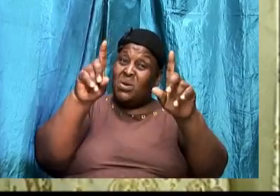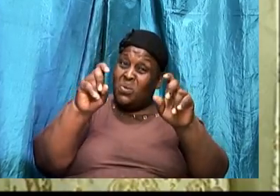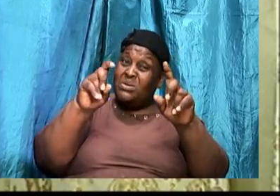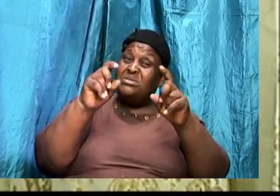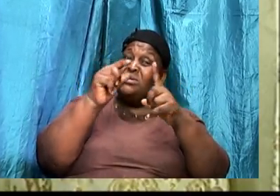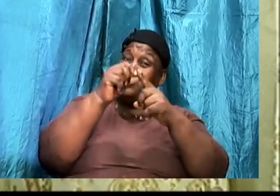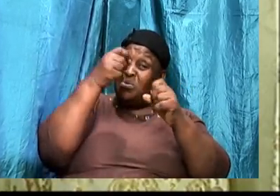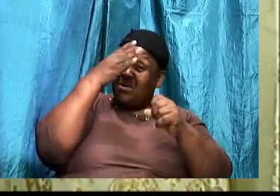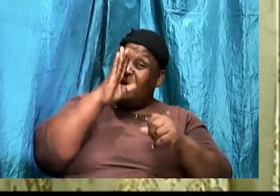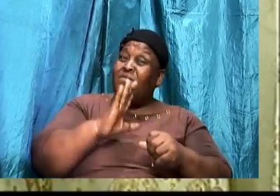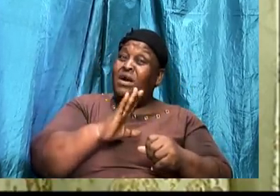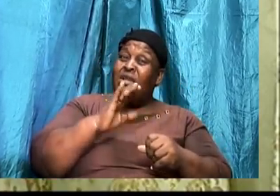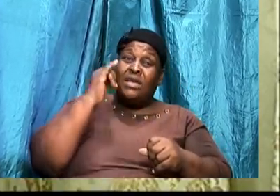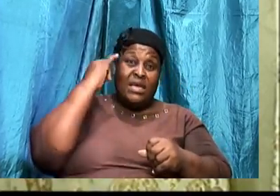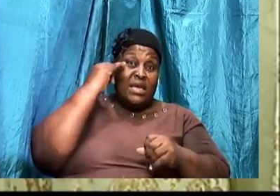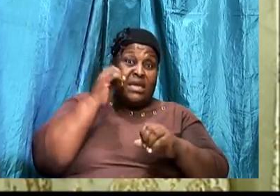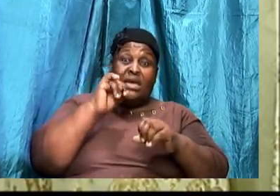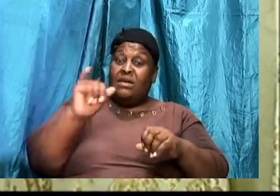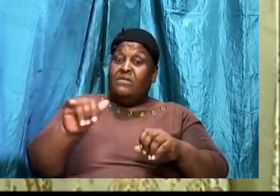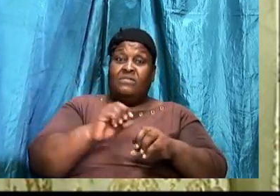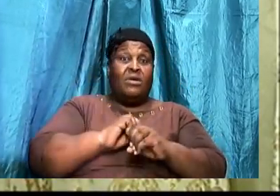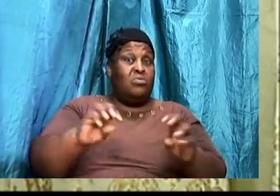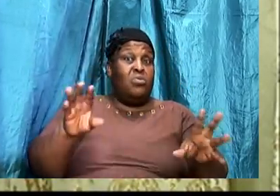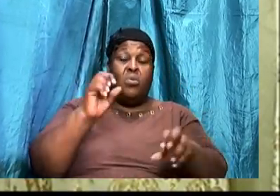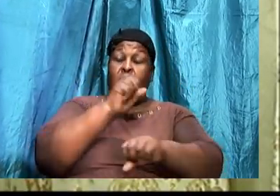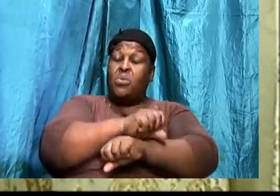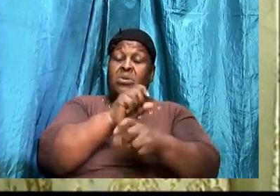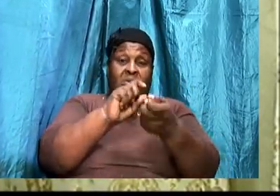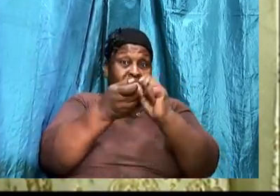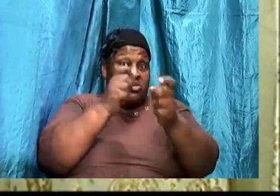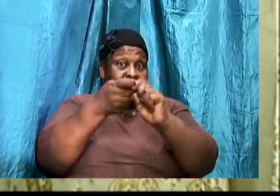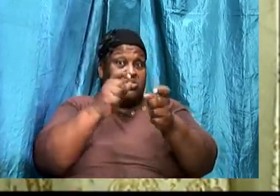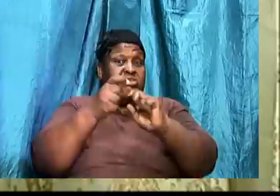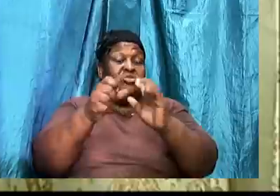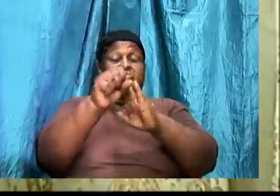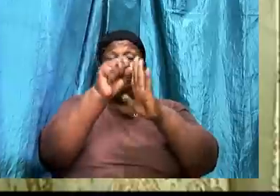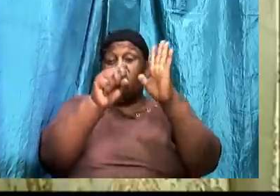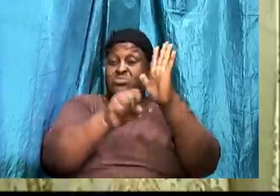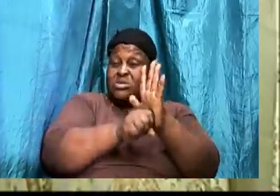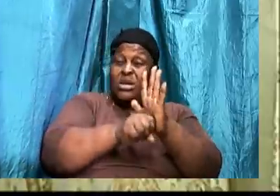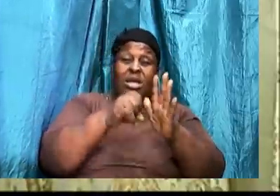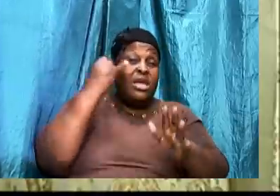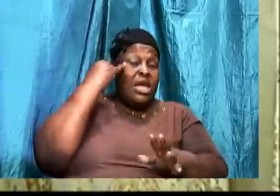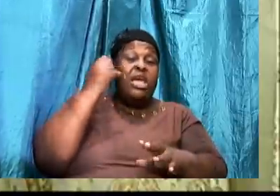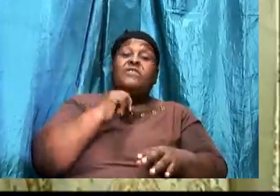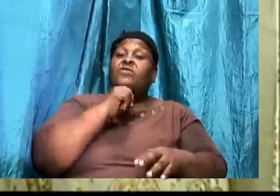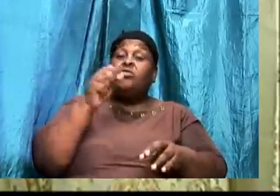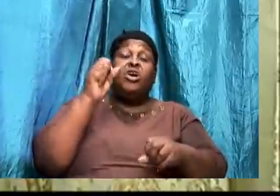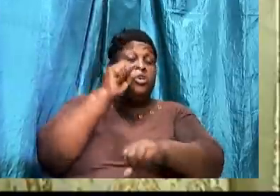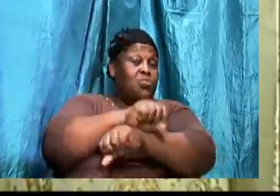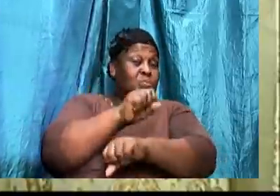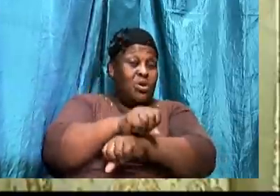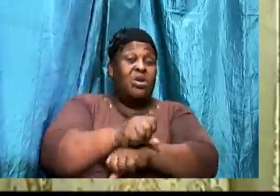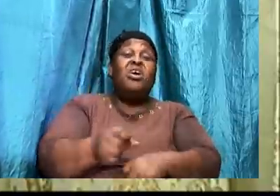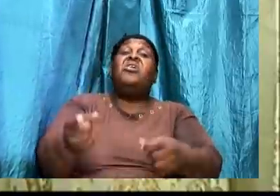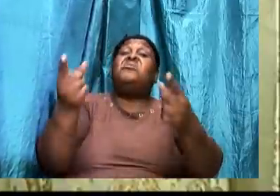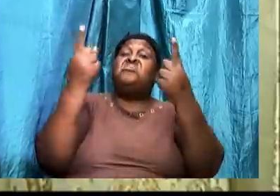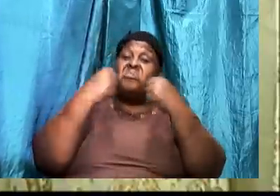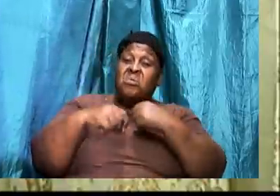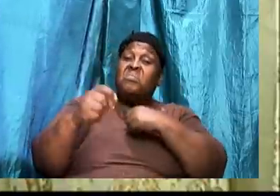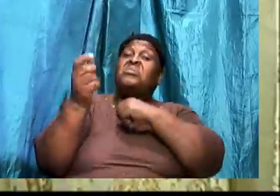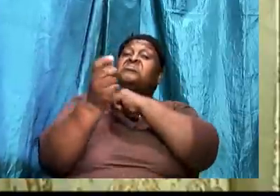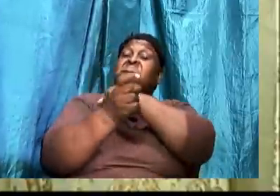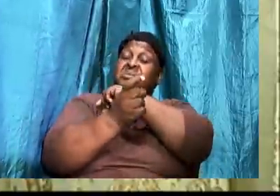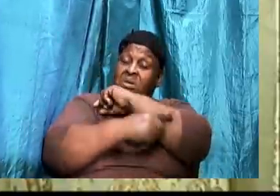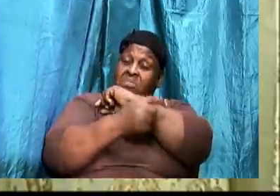And then. If that don't work. He is going to twist the scriptures. And if that don't work. He is going to come. And he is going to tempt you. In one of three